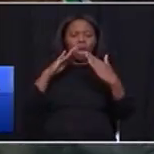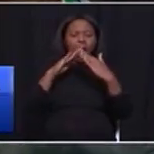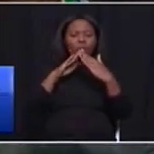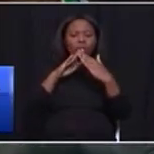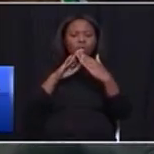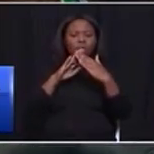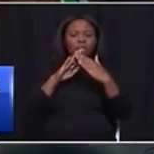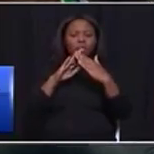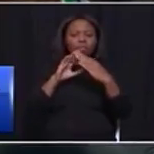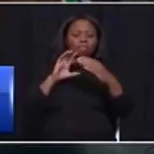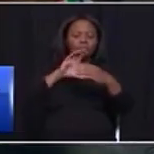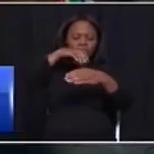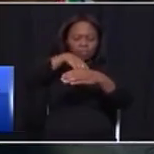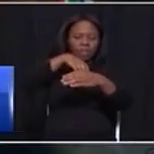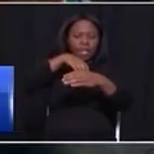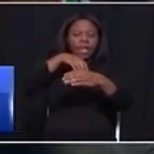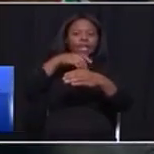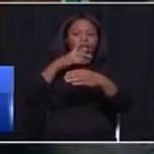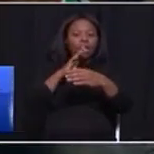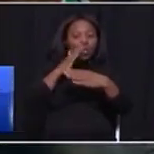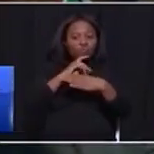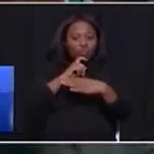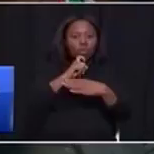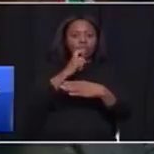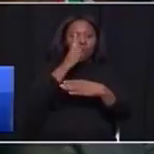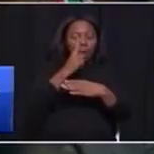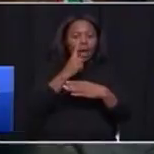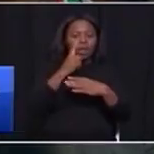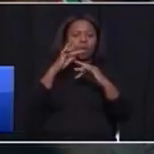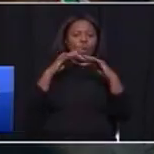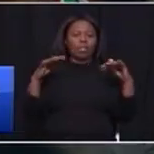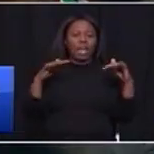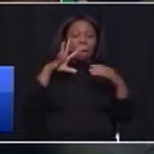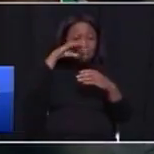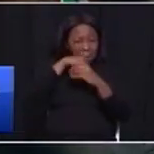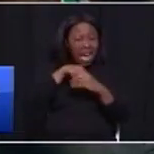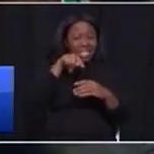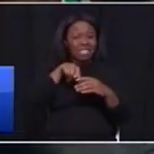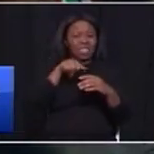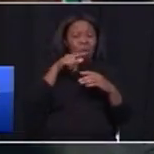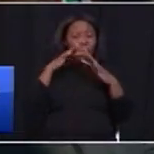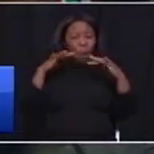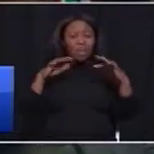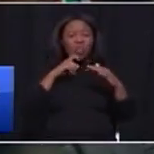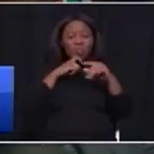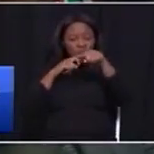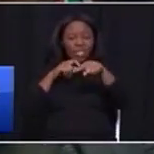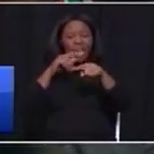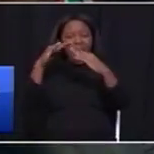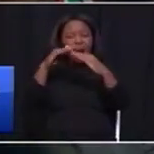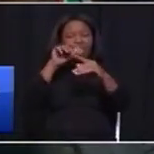water and electricity, we have a big problem. Part of the debt problem in Soweto arises from that. I have moved